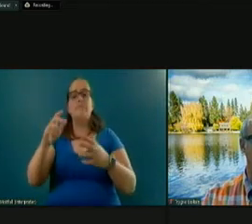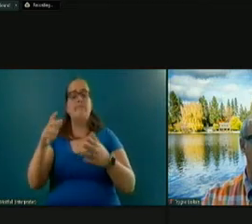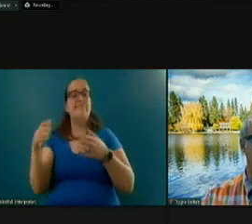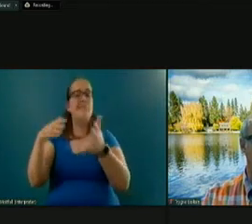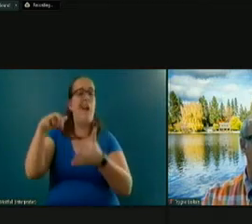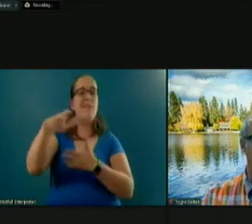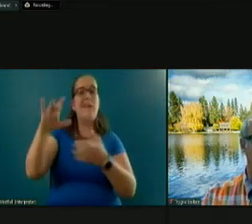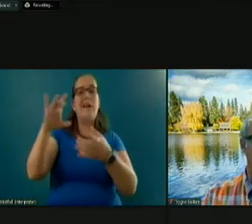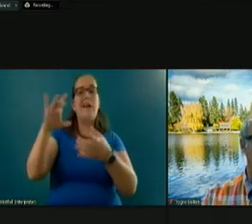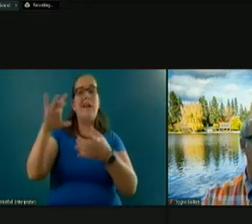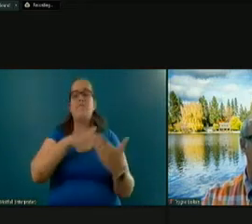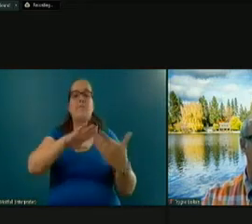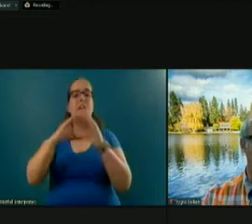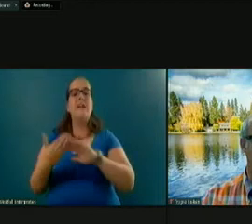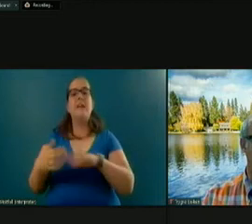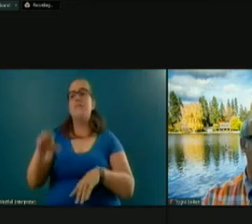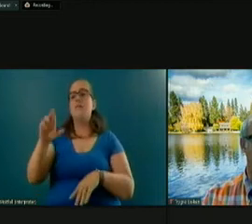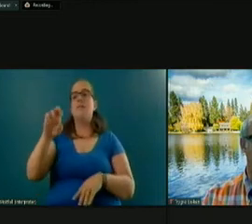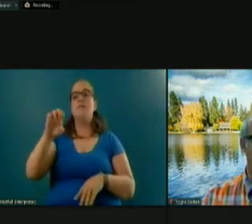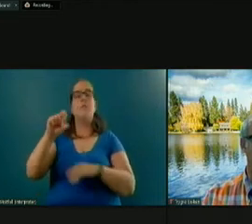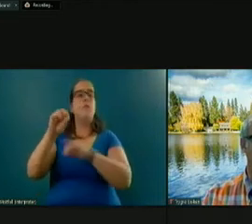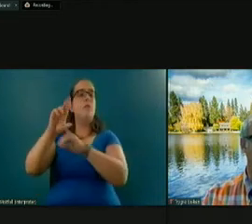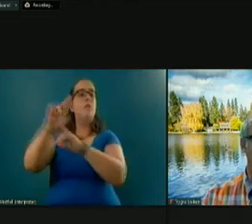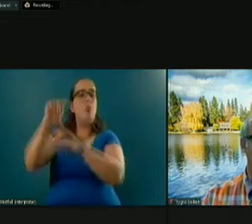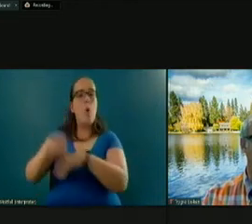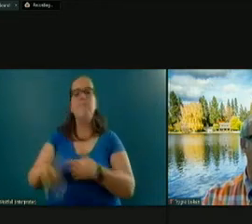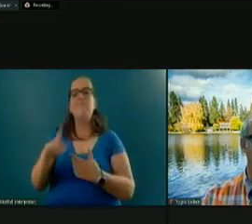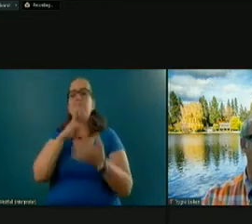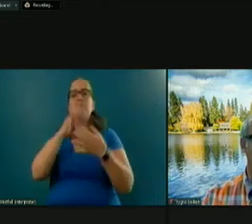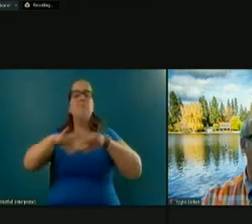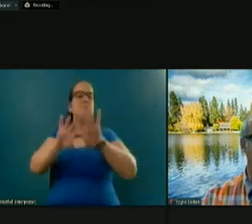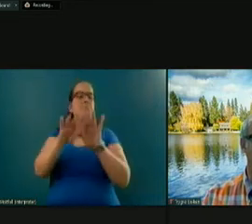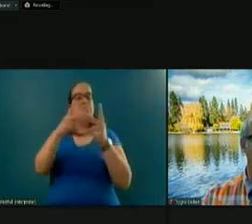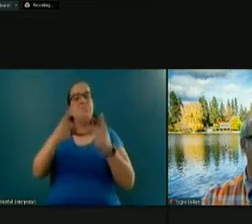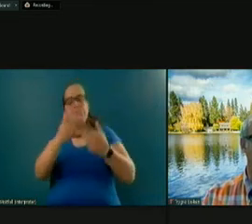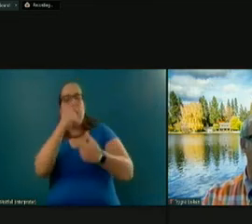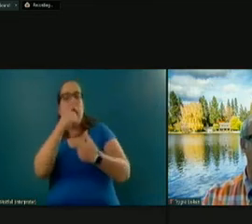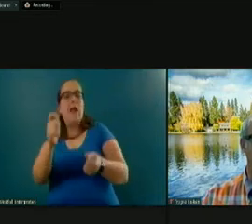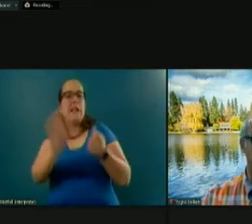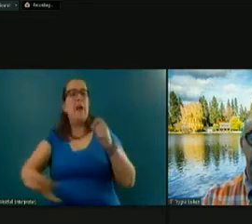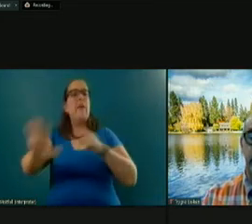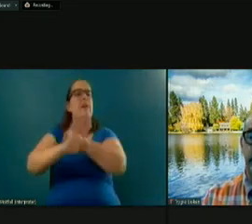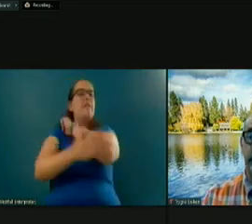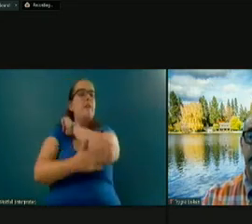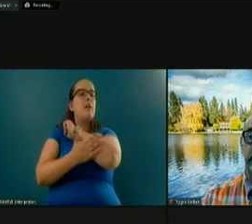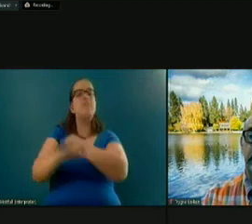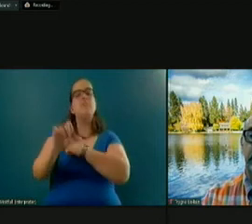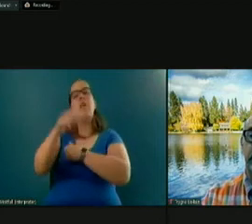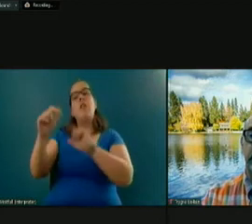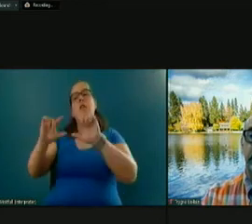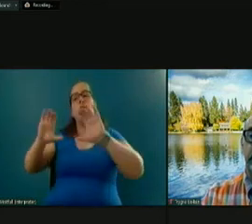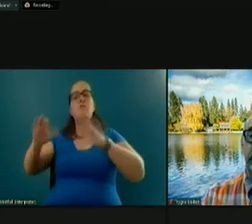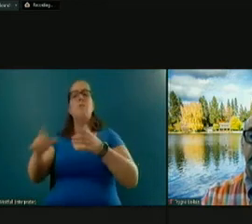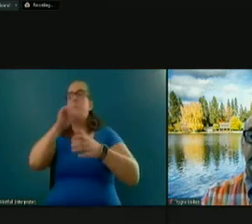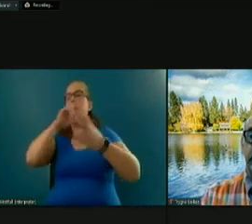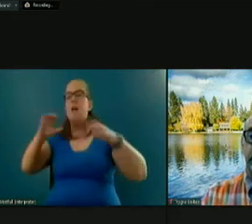significant places of interest around the county going forward. Another group, a really active group, and there is